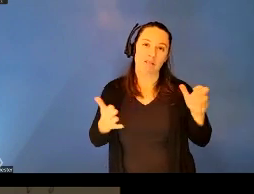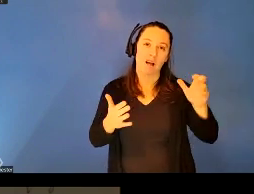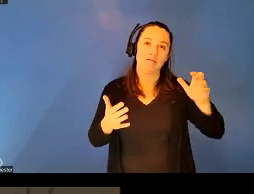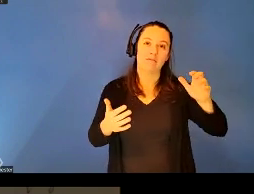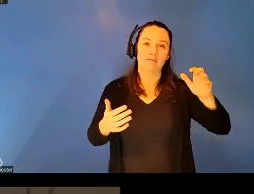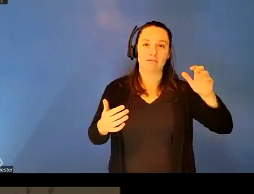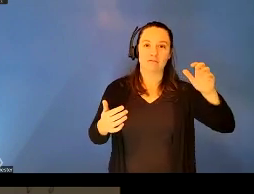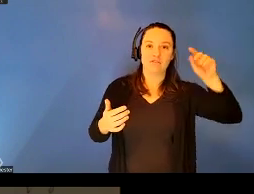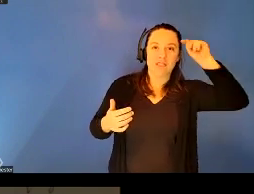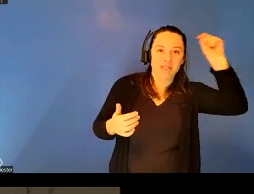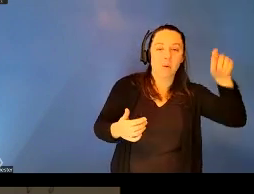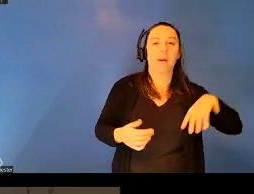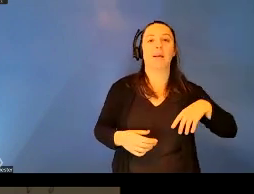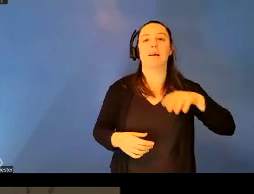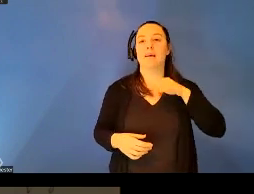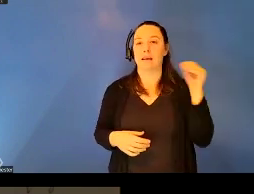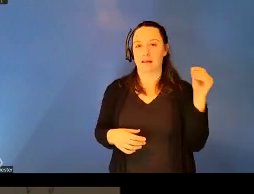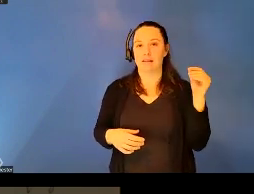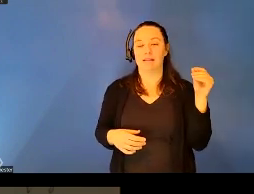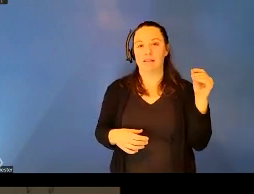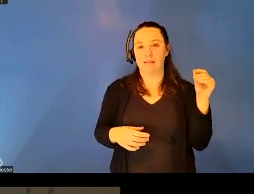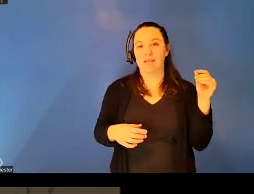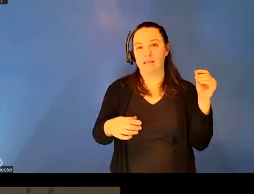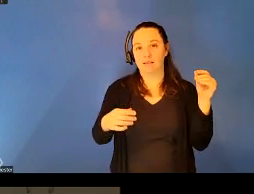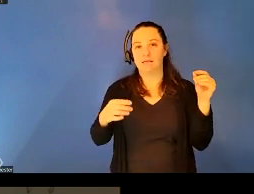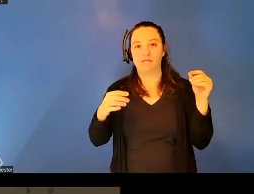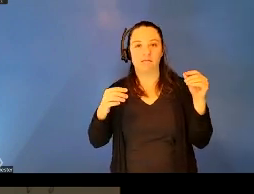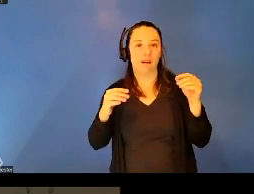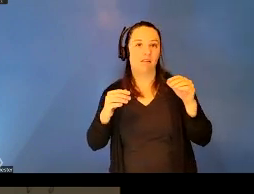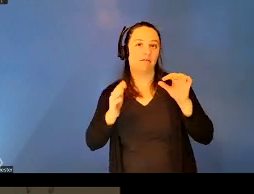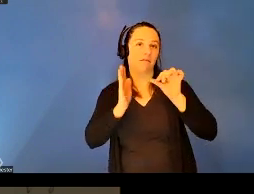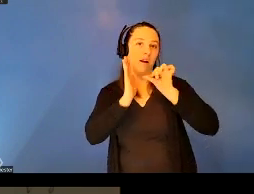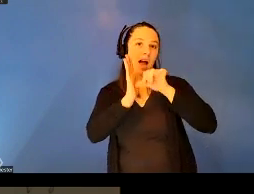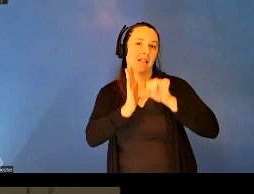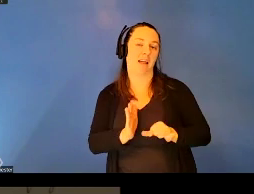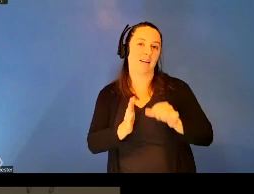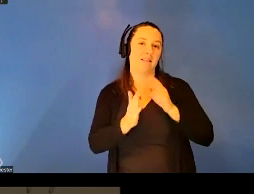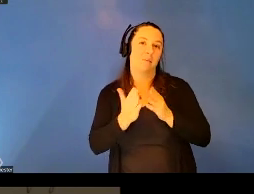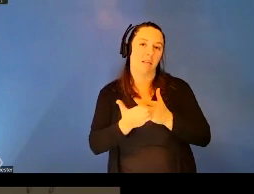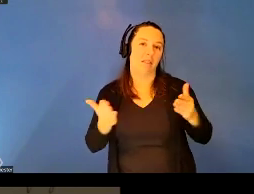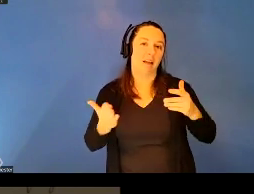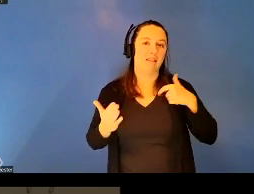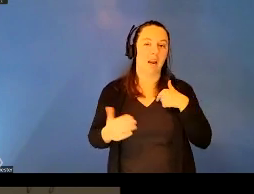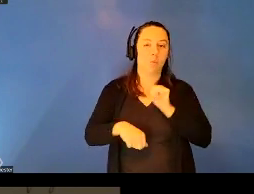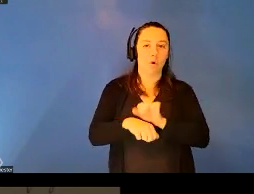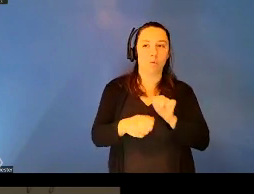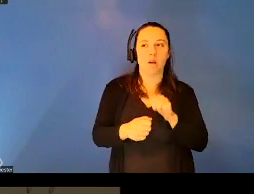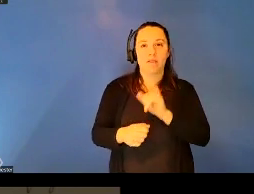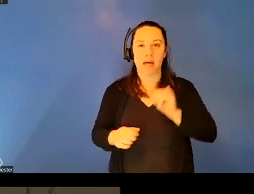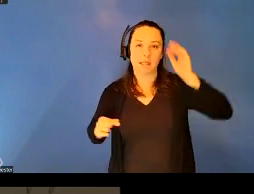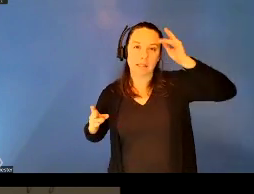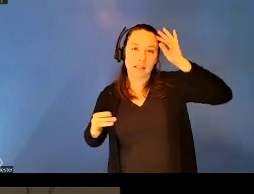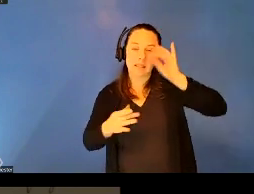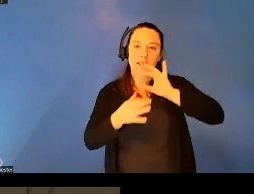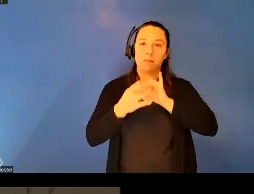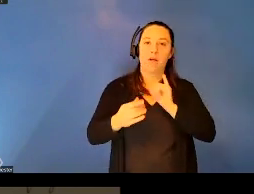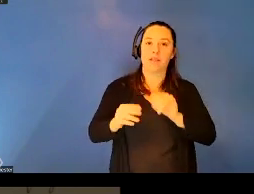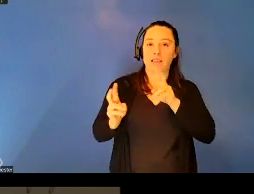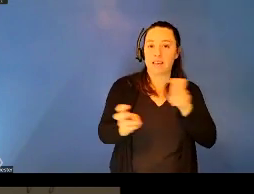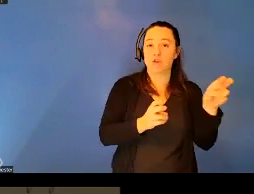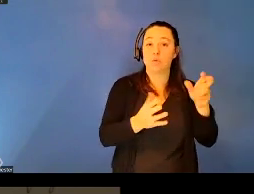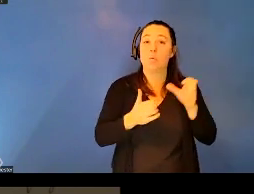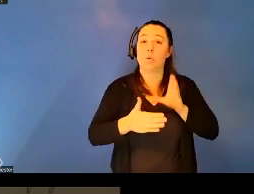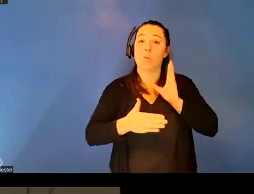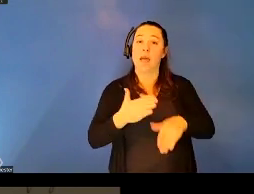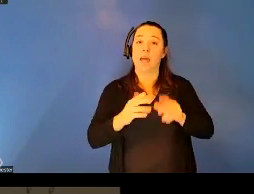also highlighted some of the empirics that I work with to think through these issues, I want to end with thinking